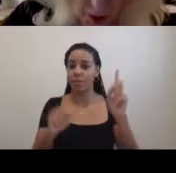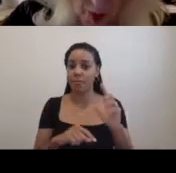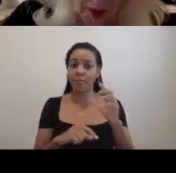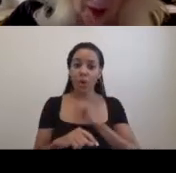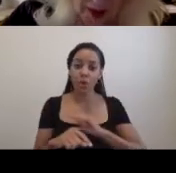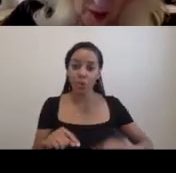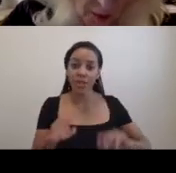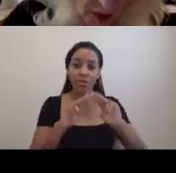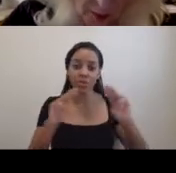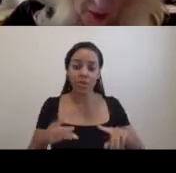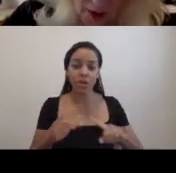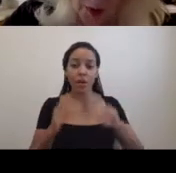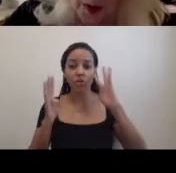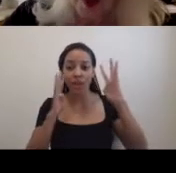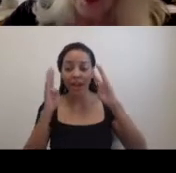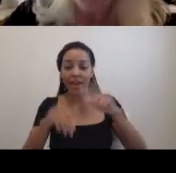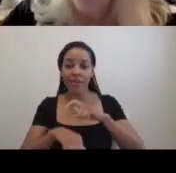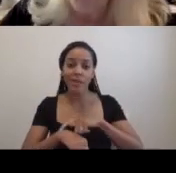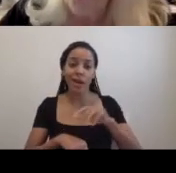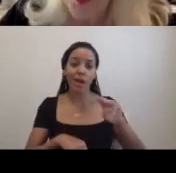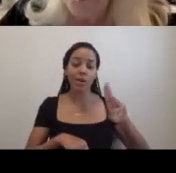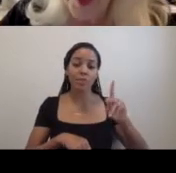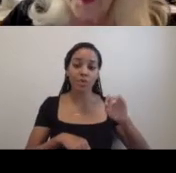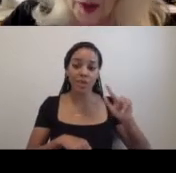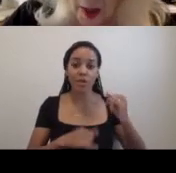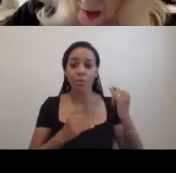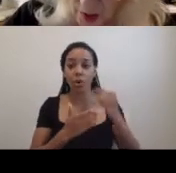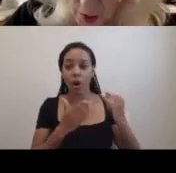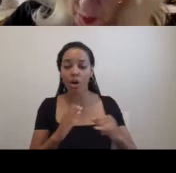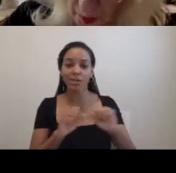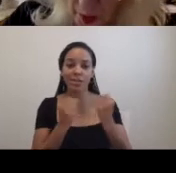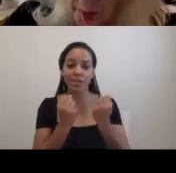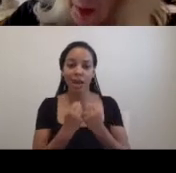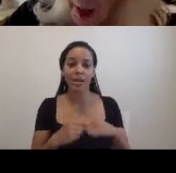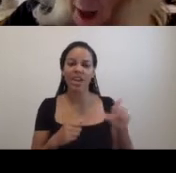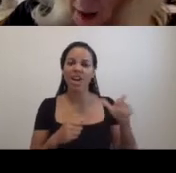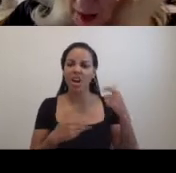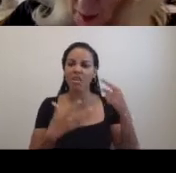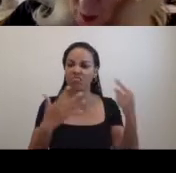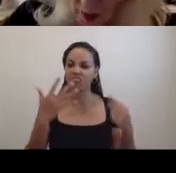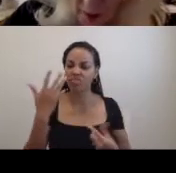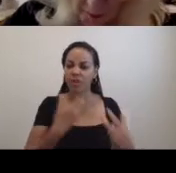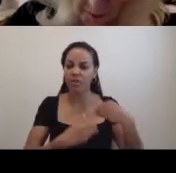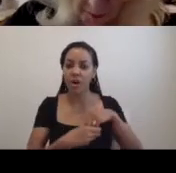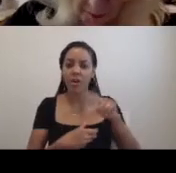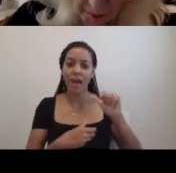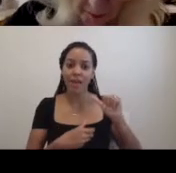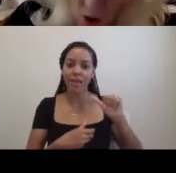PS1, Municipal Arts Society, Rotterdam Sanitation Department, LA MOCA.